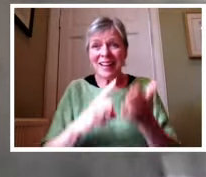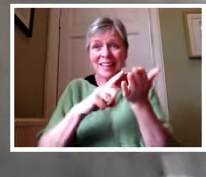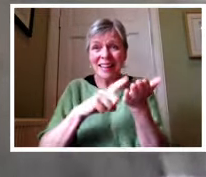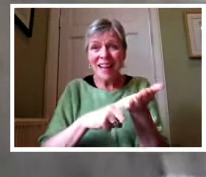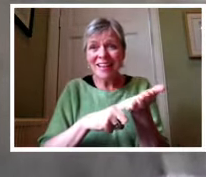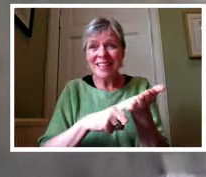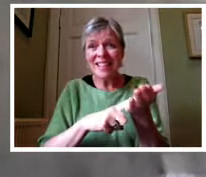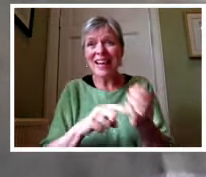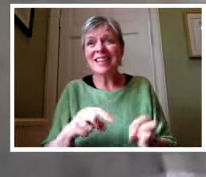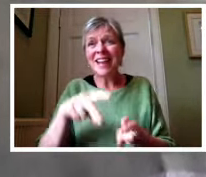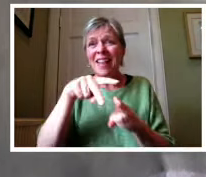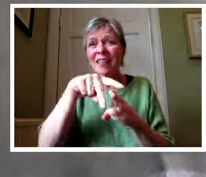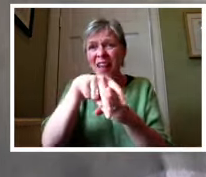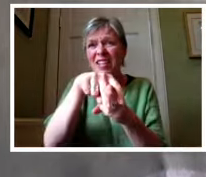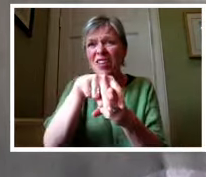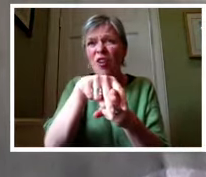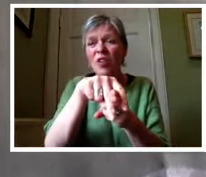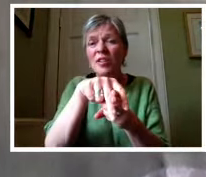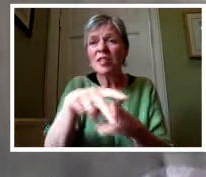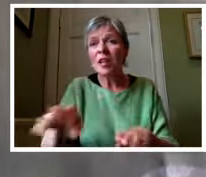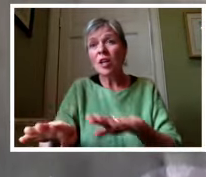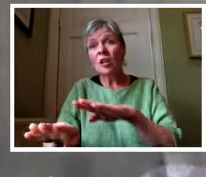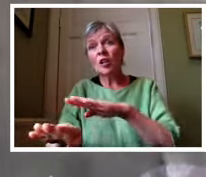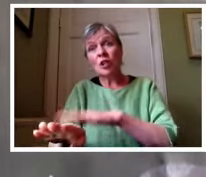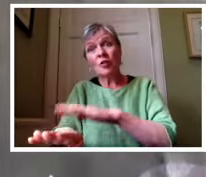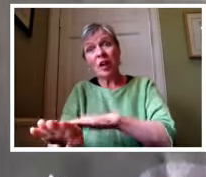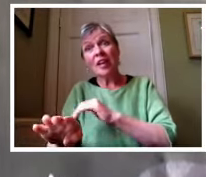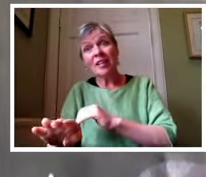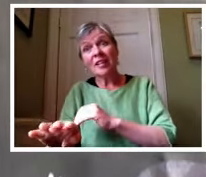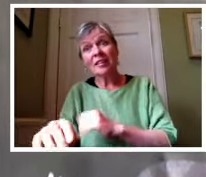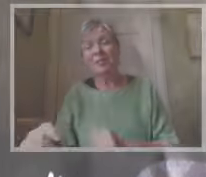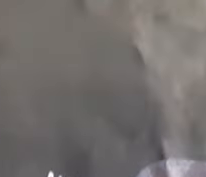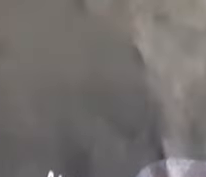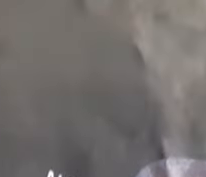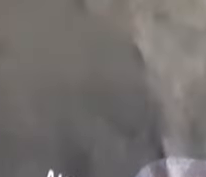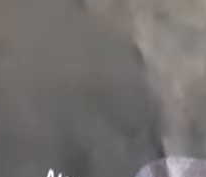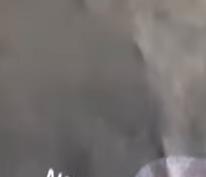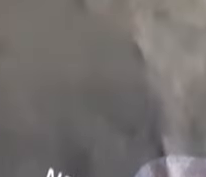And Len said, That's the horse. Turn right.